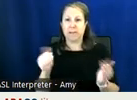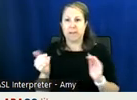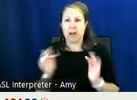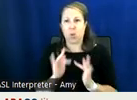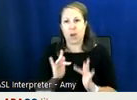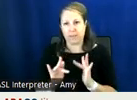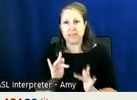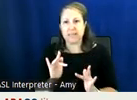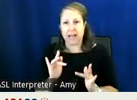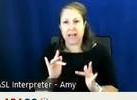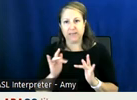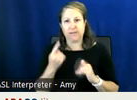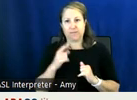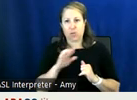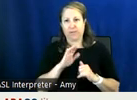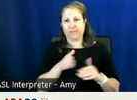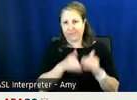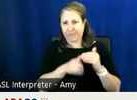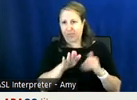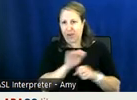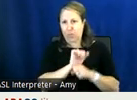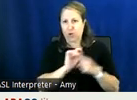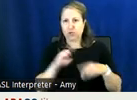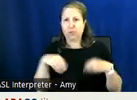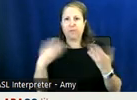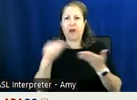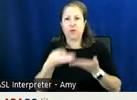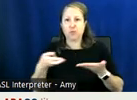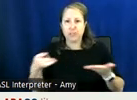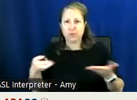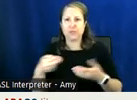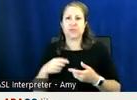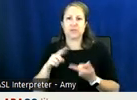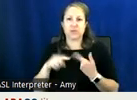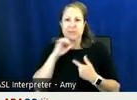finalize that the work they're doing on their website to provide resources to the state of california